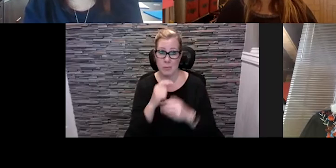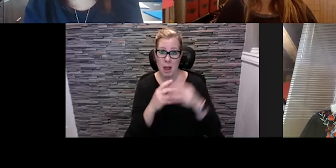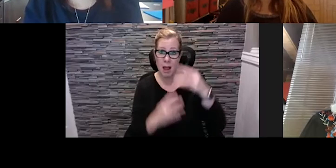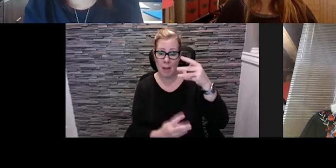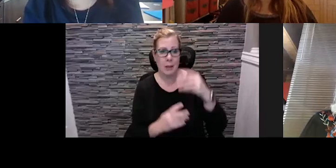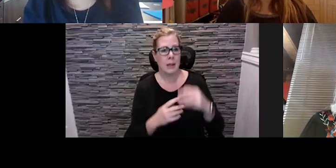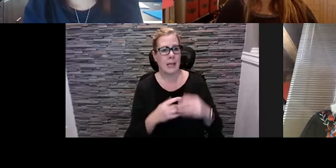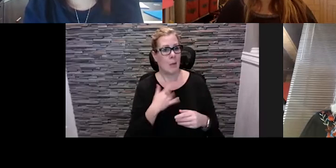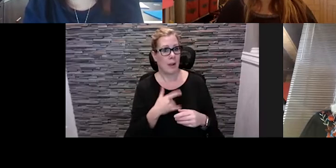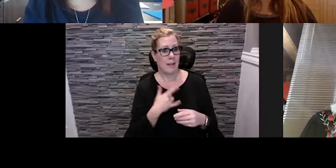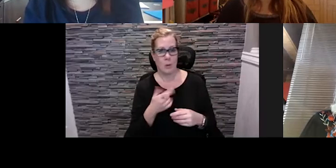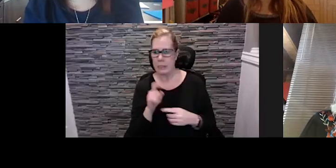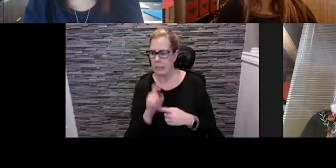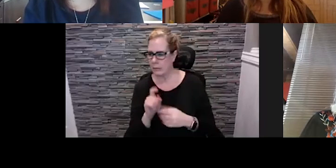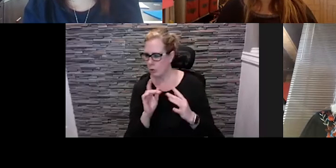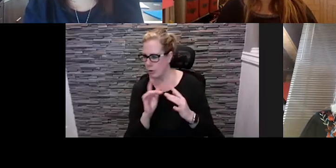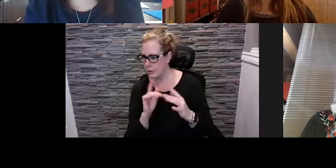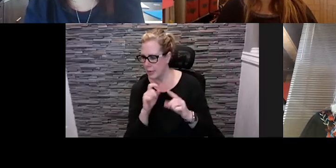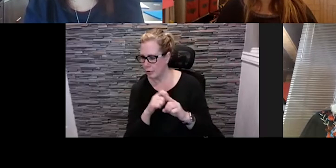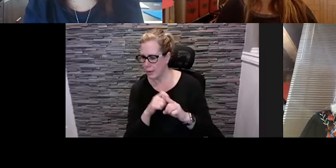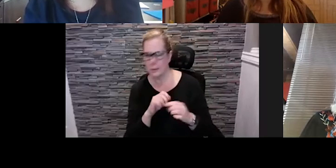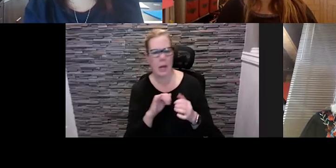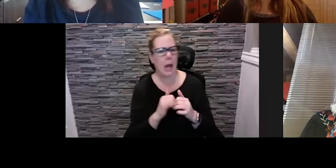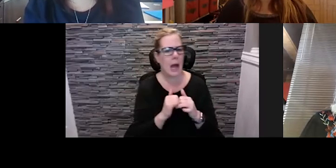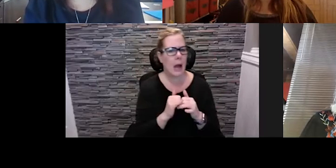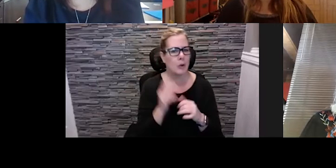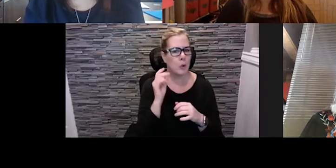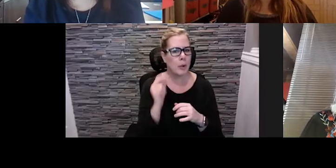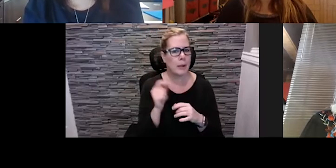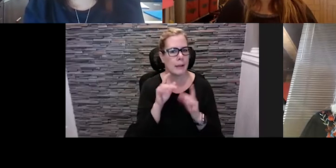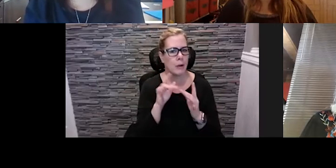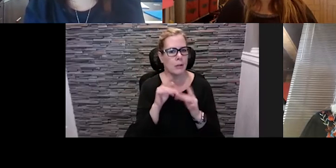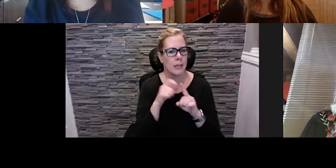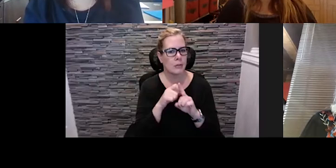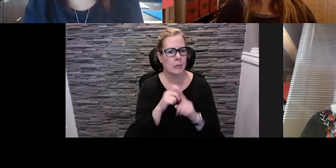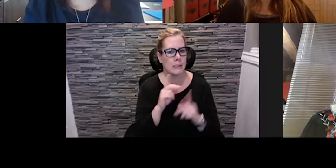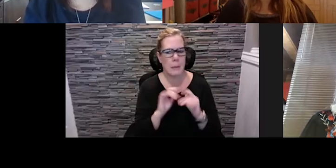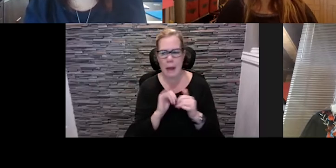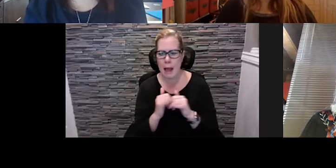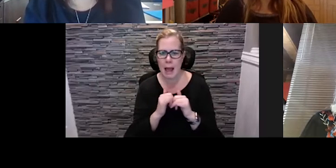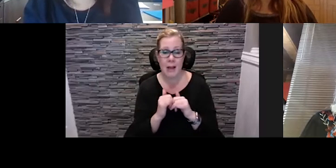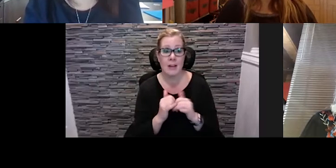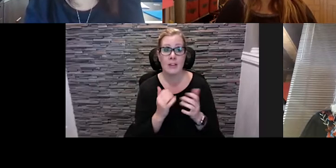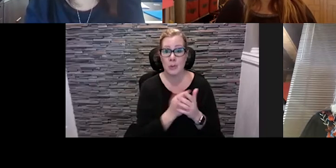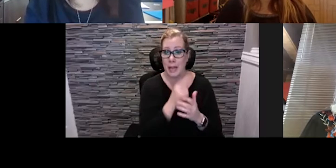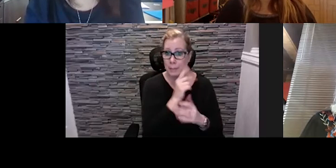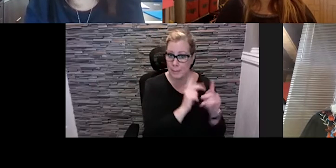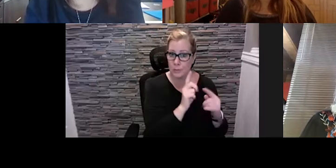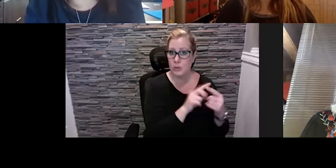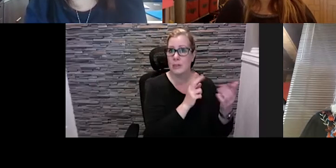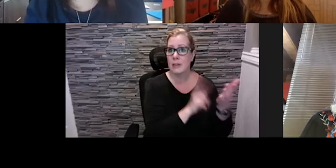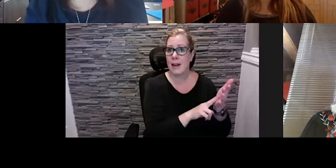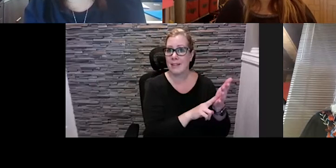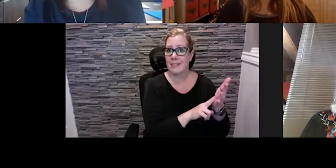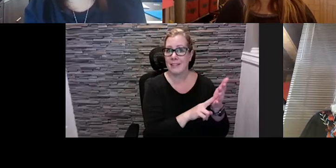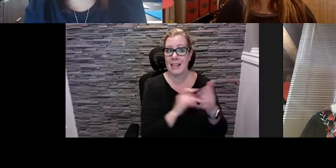to believe that we needed to contact trace well how can you effectively and quickly contract trace people and so well the only way is to get them to sign up and so if you get them to sign